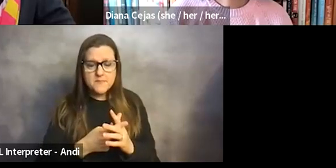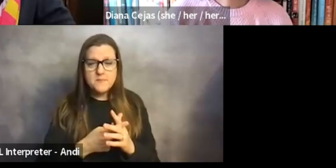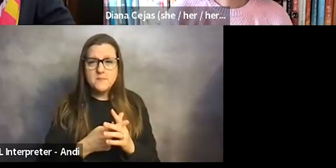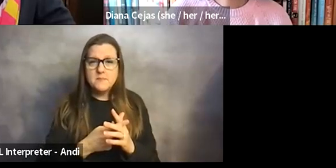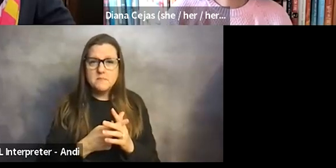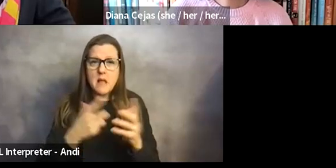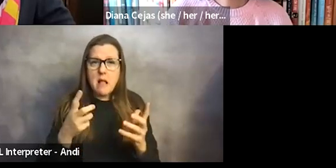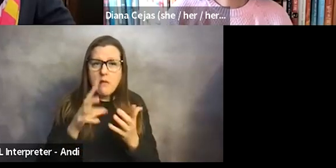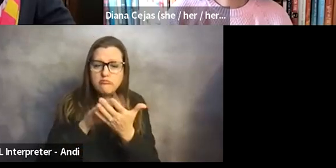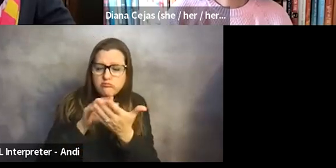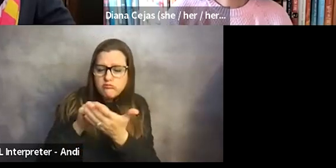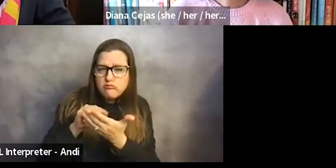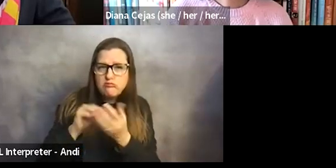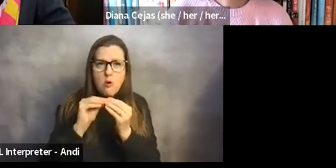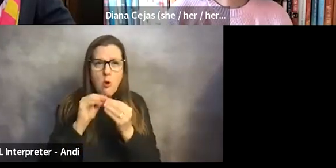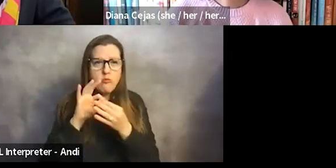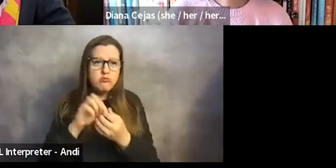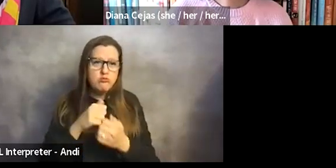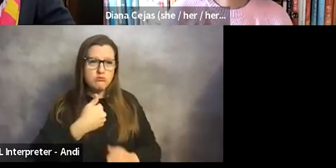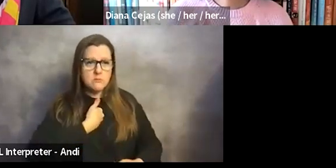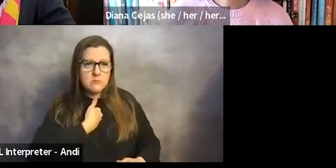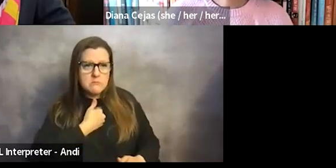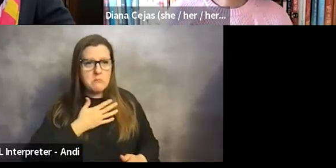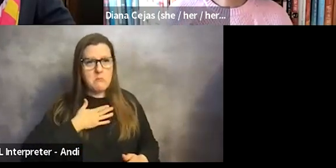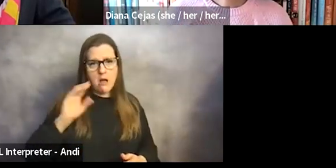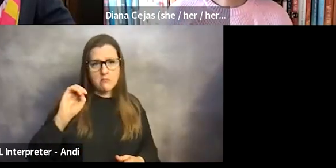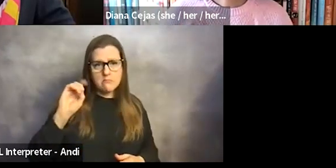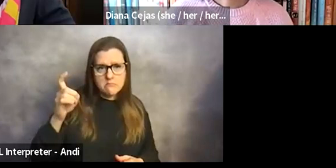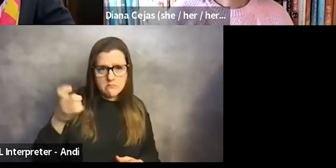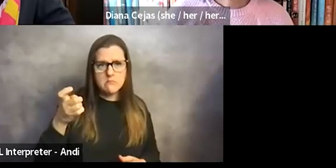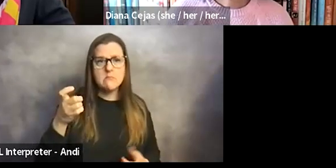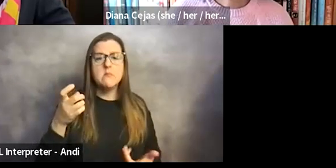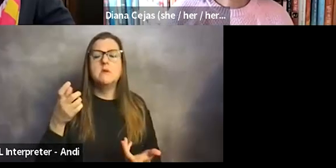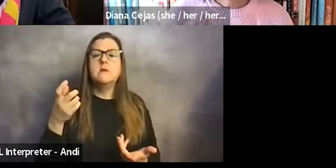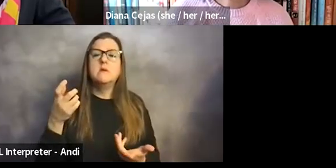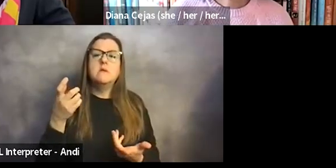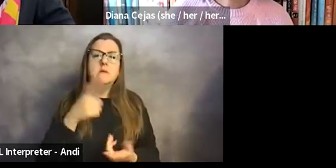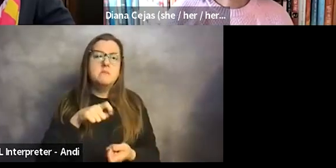learning more about myself, learning more about the diagnosis. And depending on, you